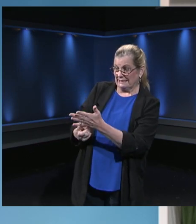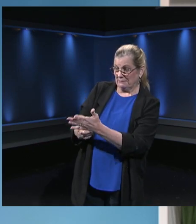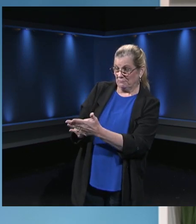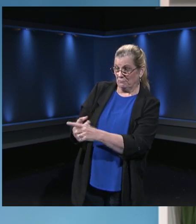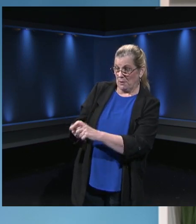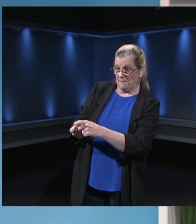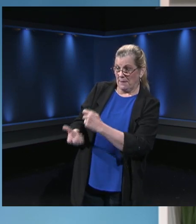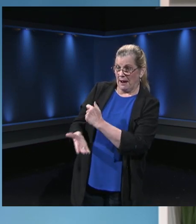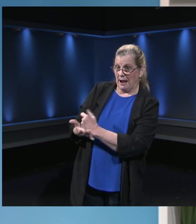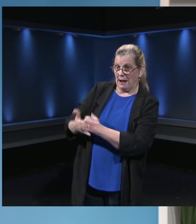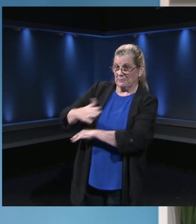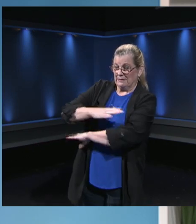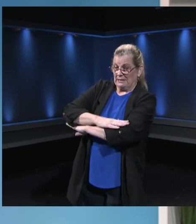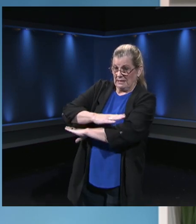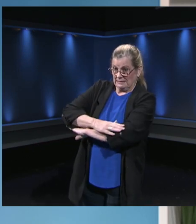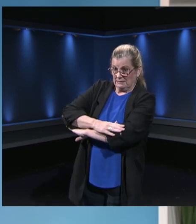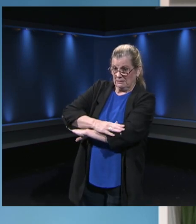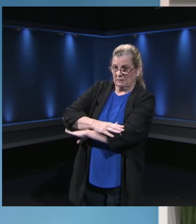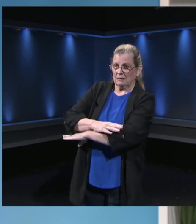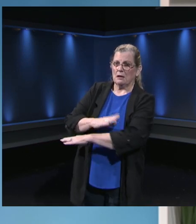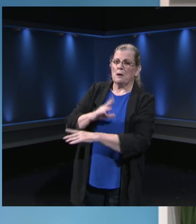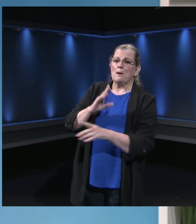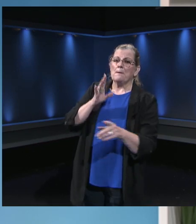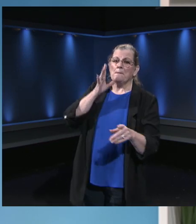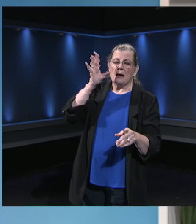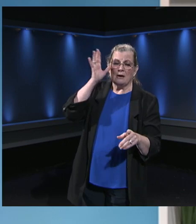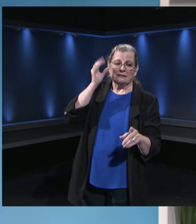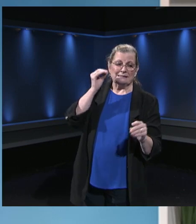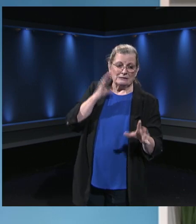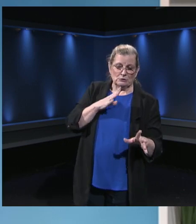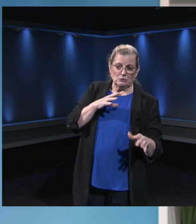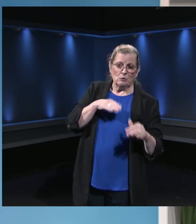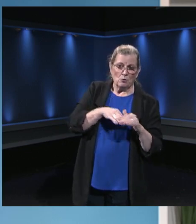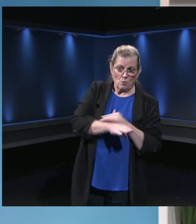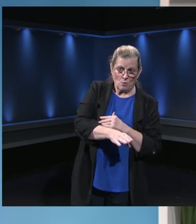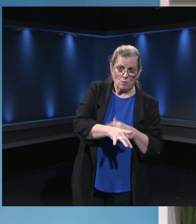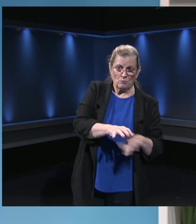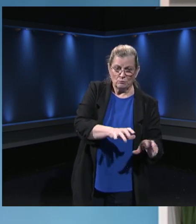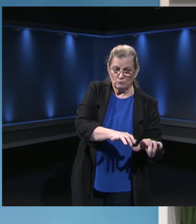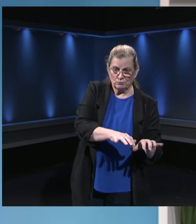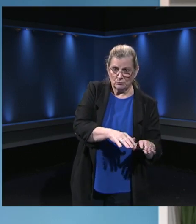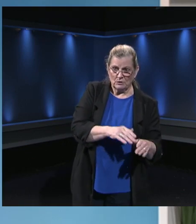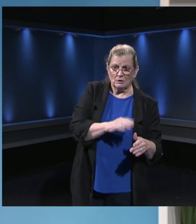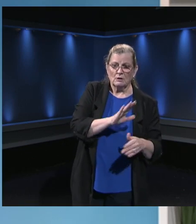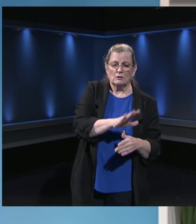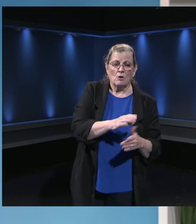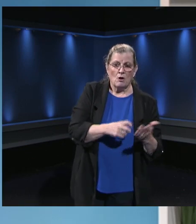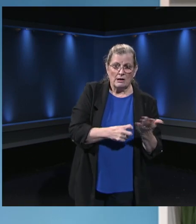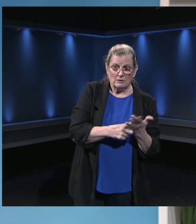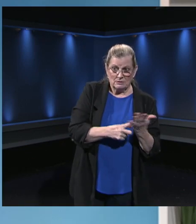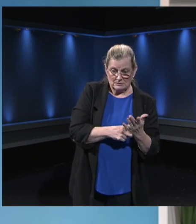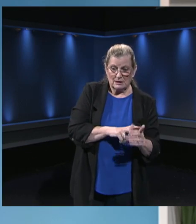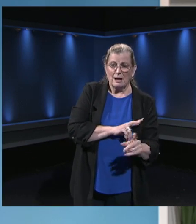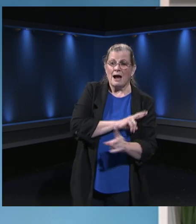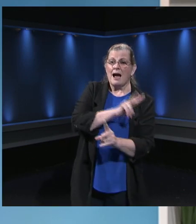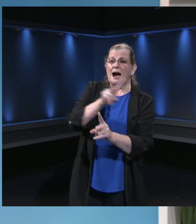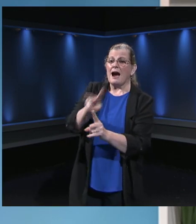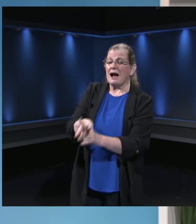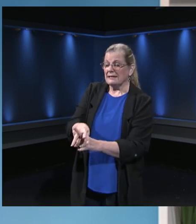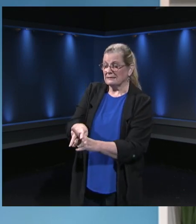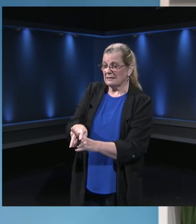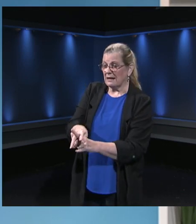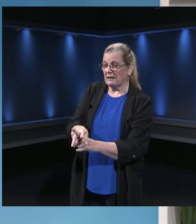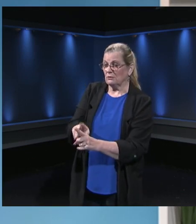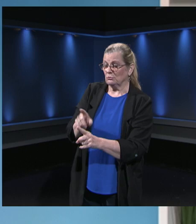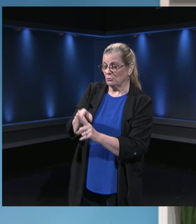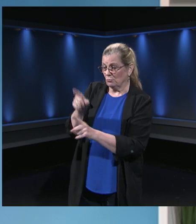parent or student goes to our website and enters a ticket themselves, it will auto assign that ticket to the right site. And